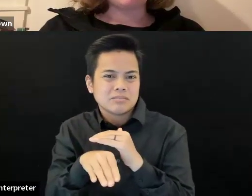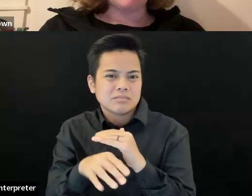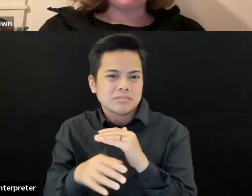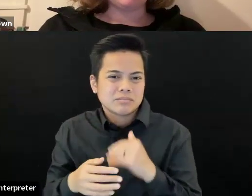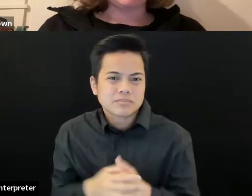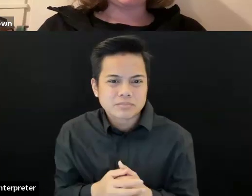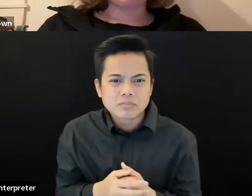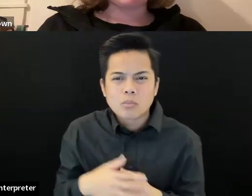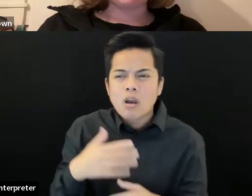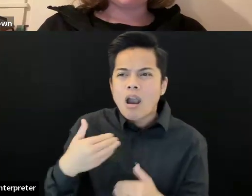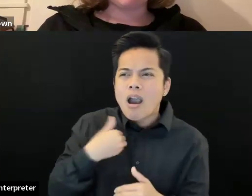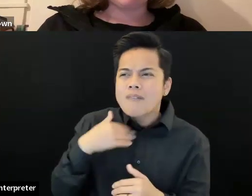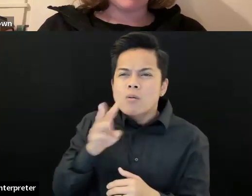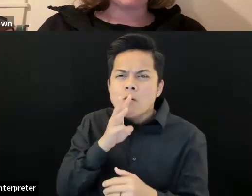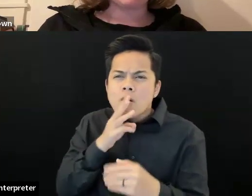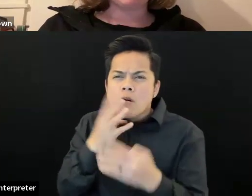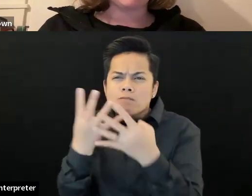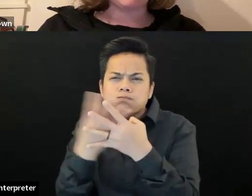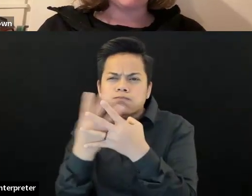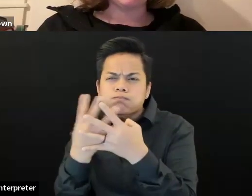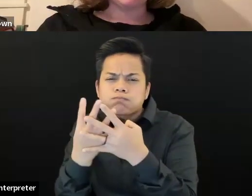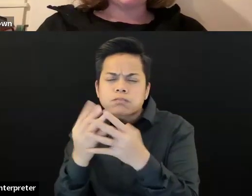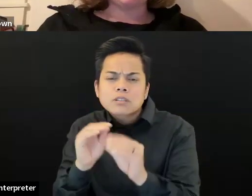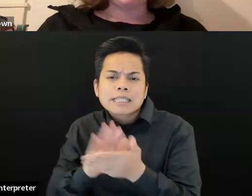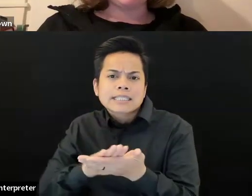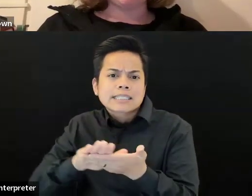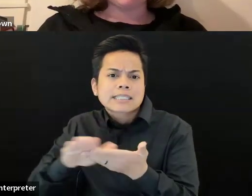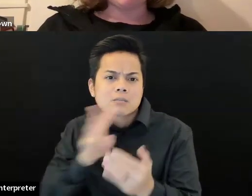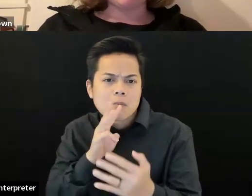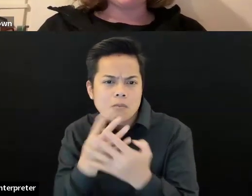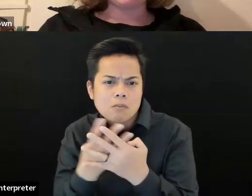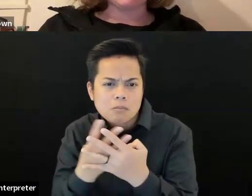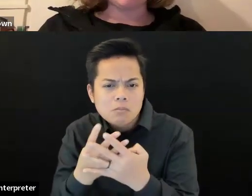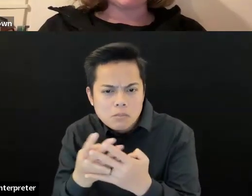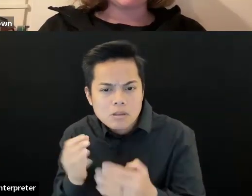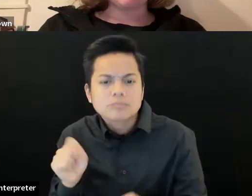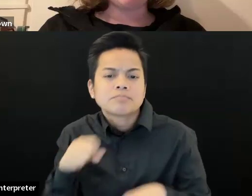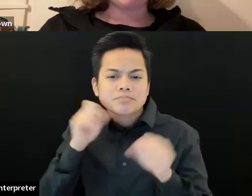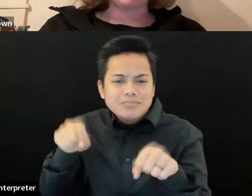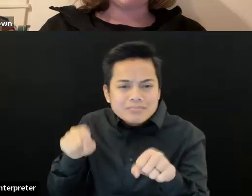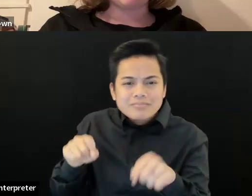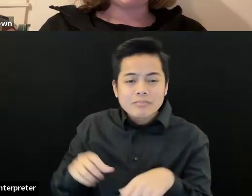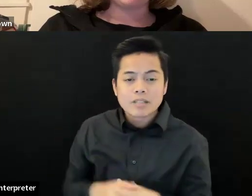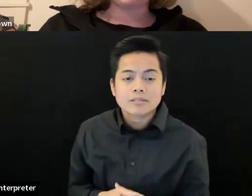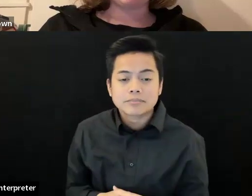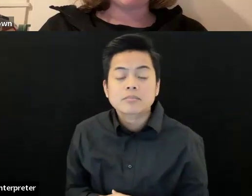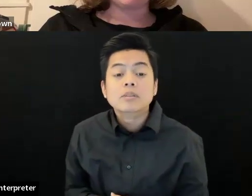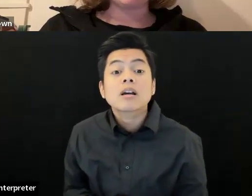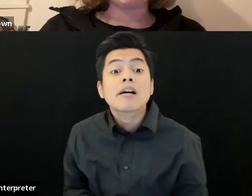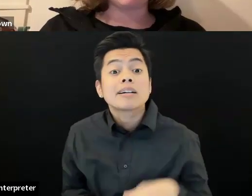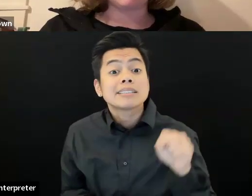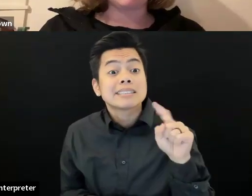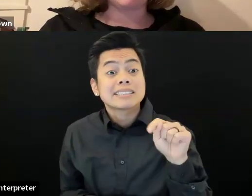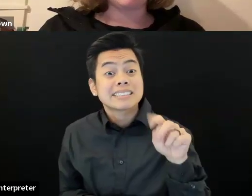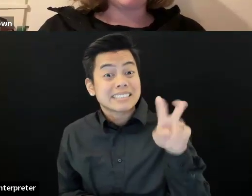when you draft the center's budget, what fraction of funding do you envision will come from the city of SF versus fundraising from